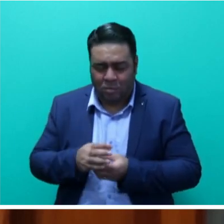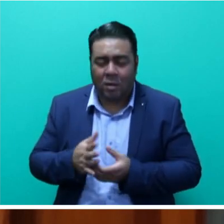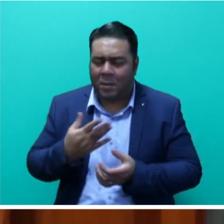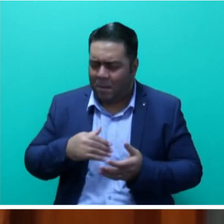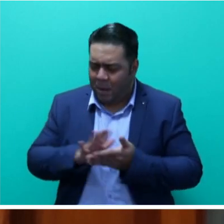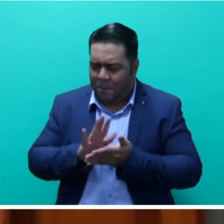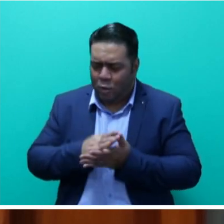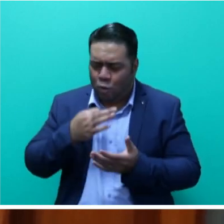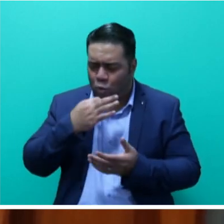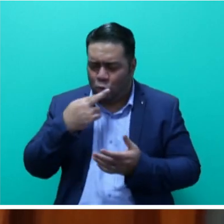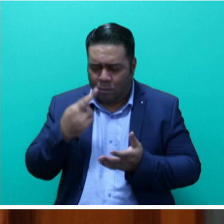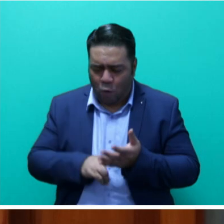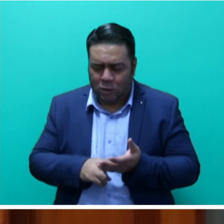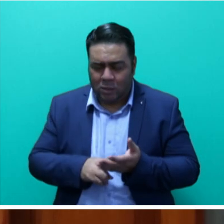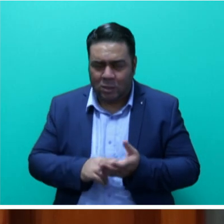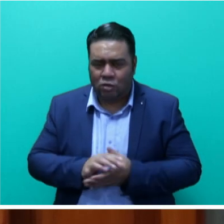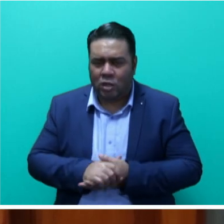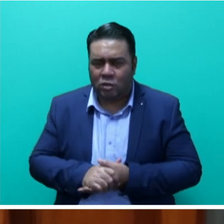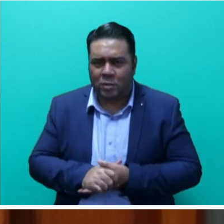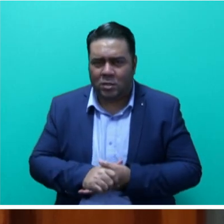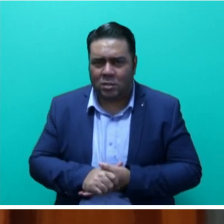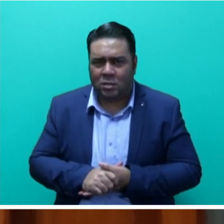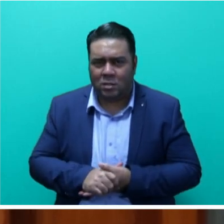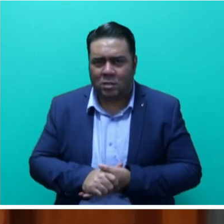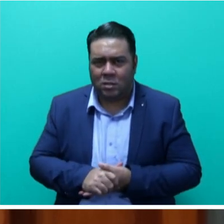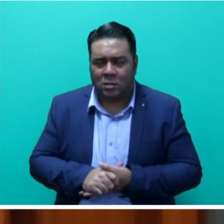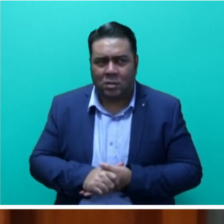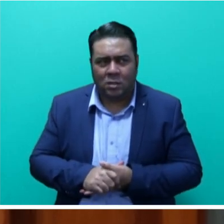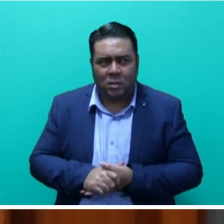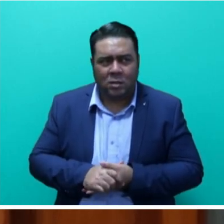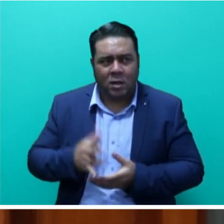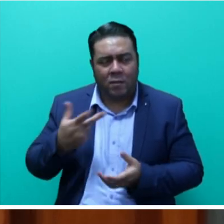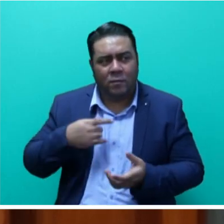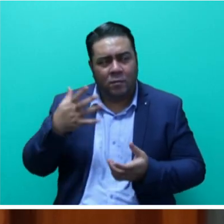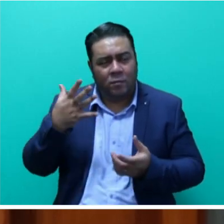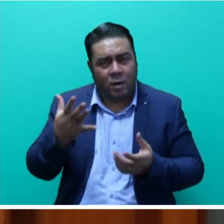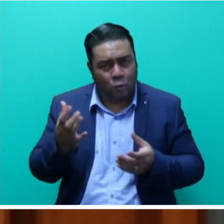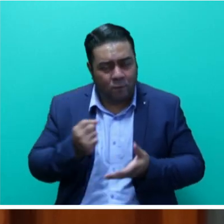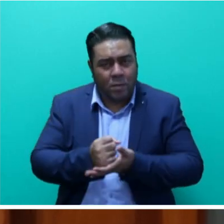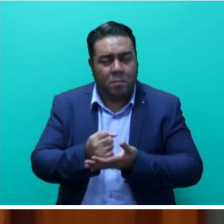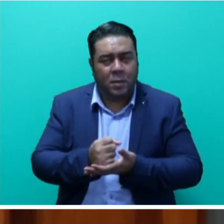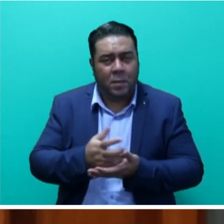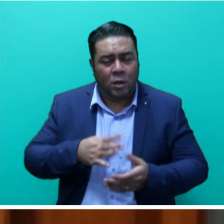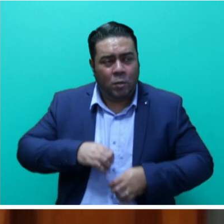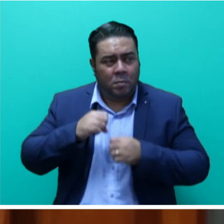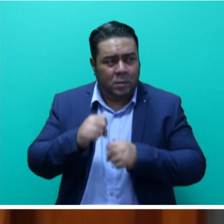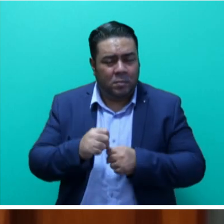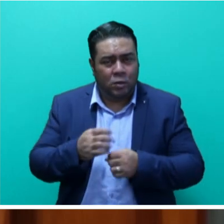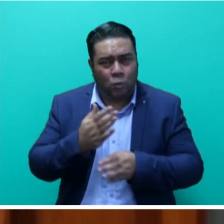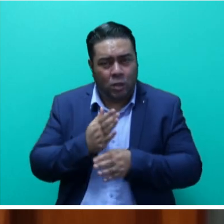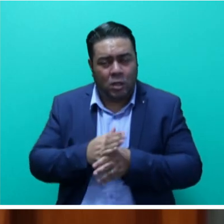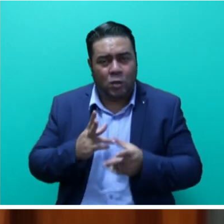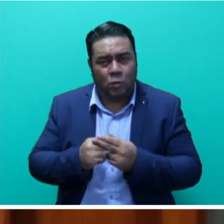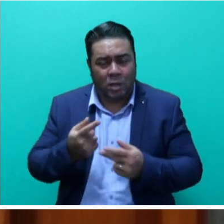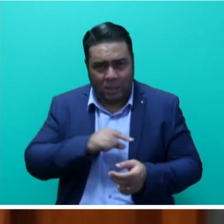our requests were well received with the ICA, and they have affirmed their commitments in working with us